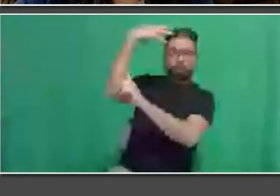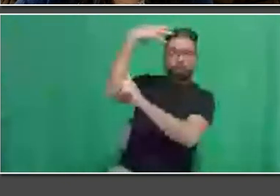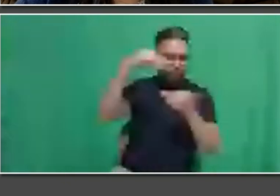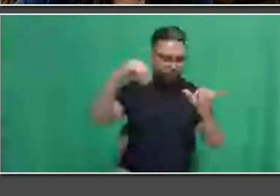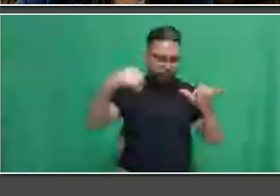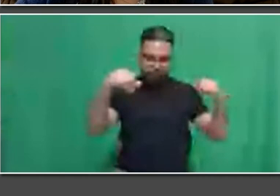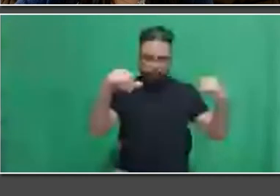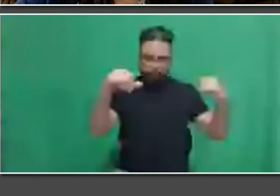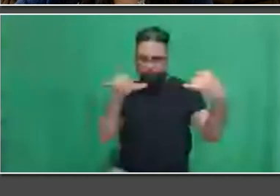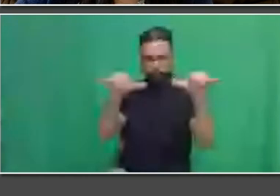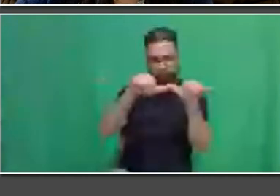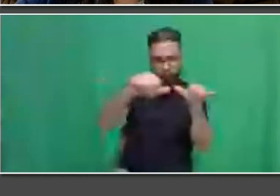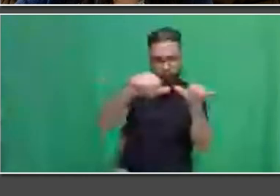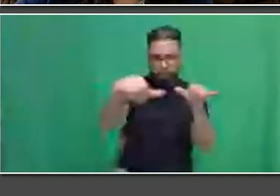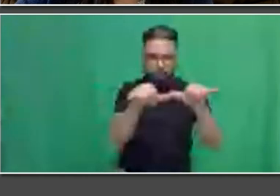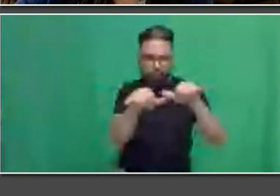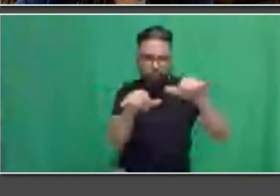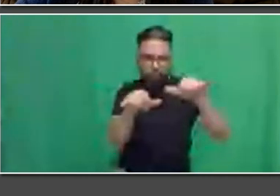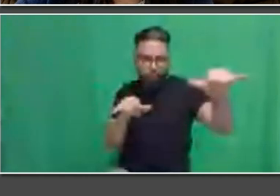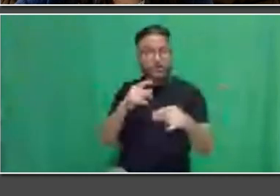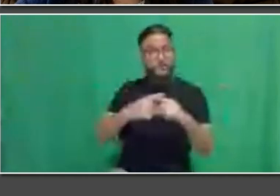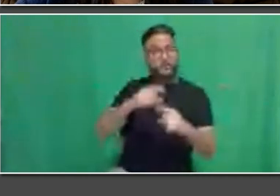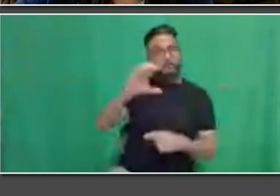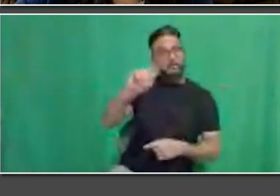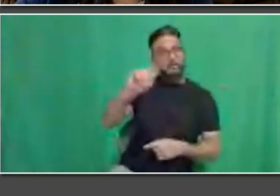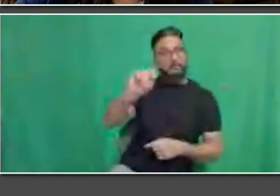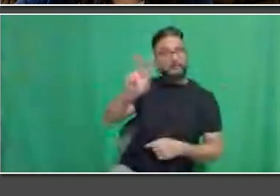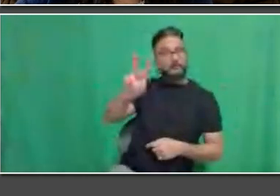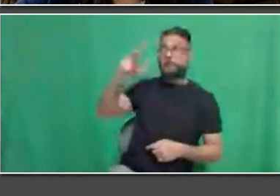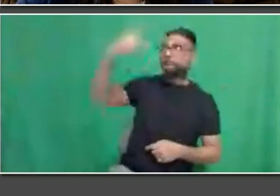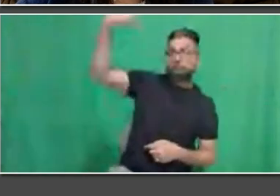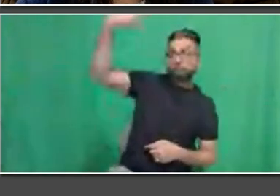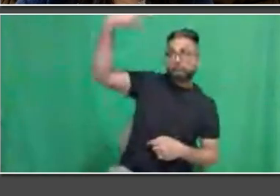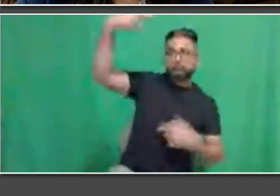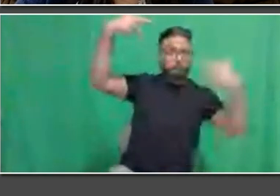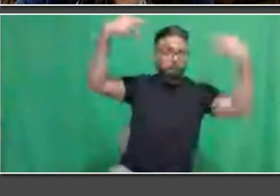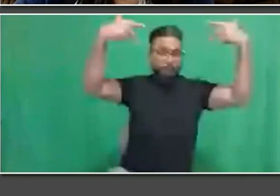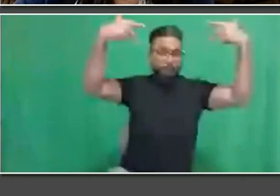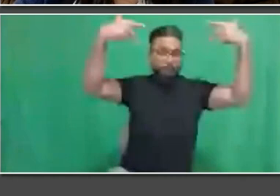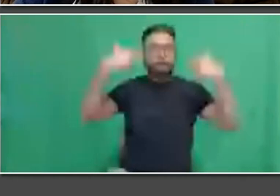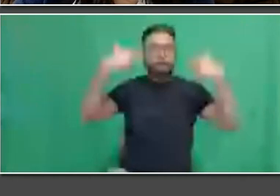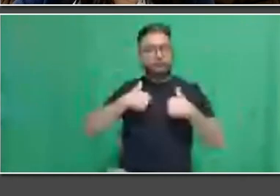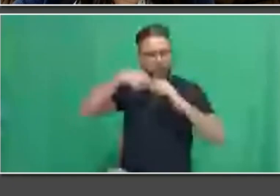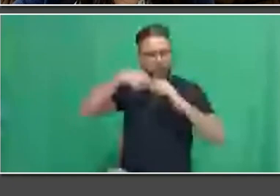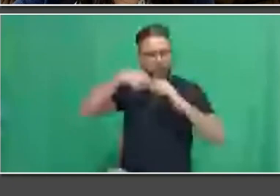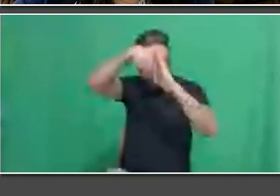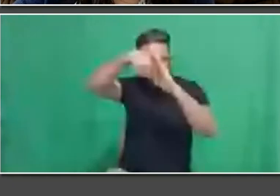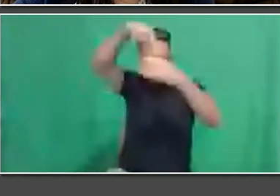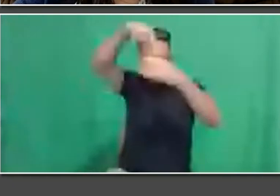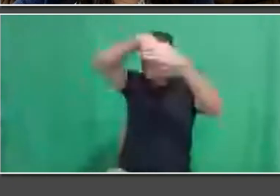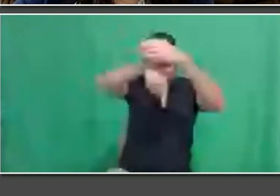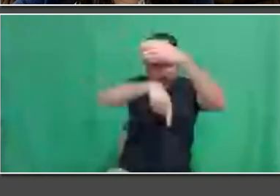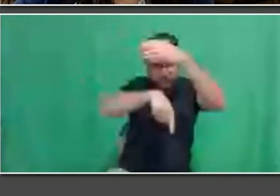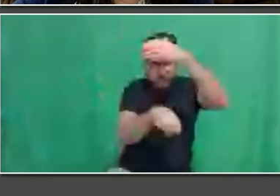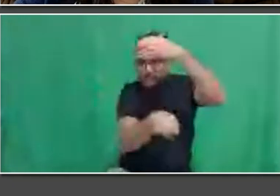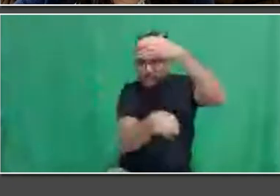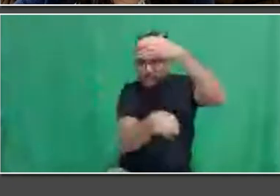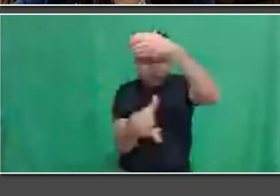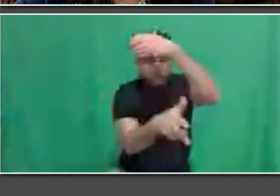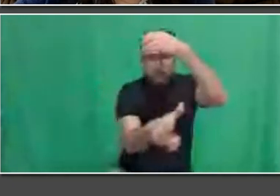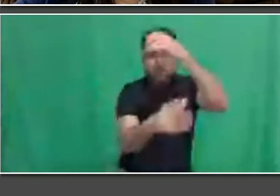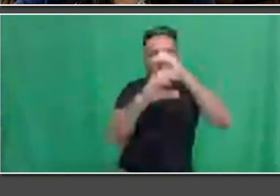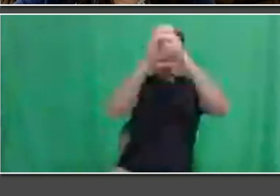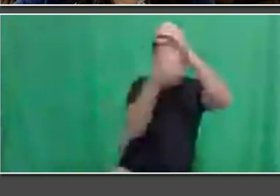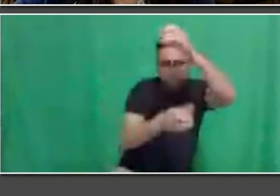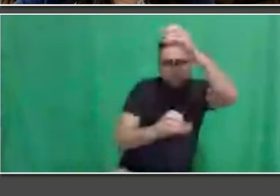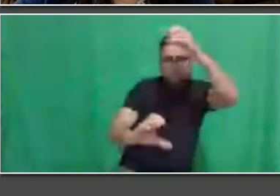and locates of telecommunications, gas, and electrical conduits. I have also enjoyed some of the TTC